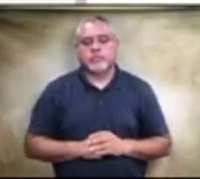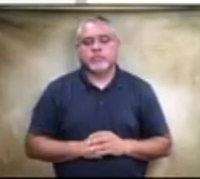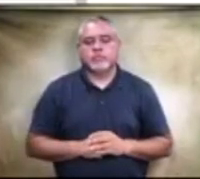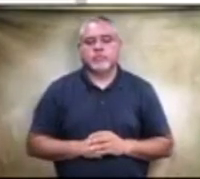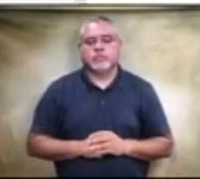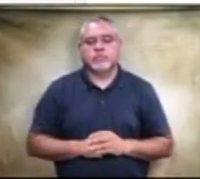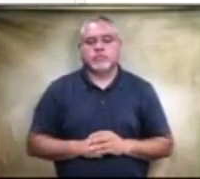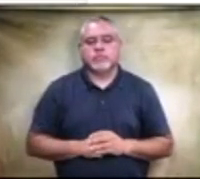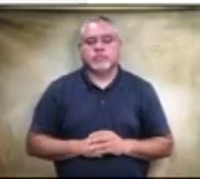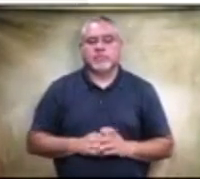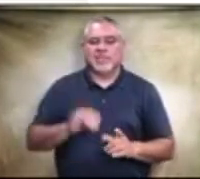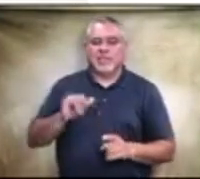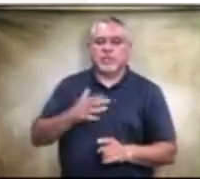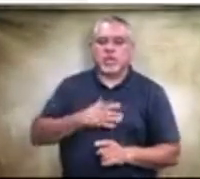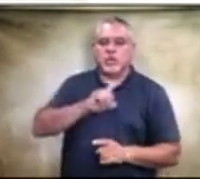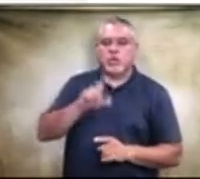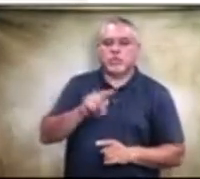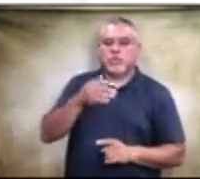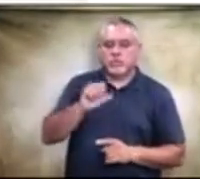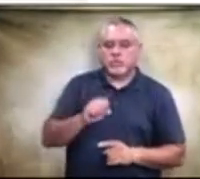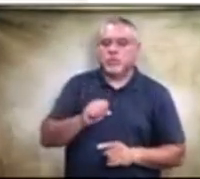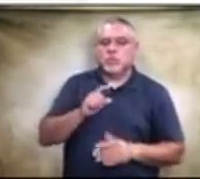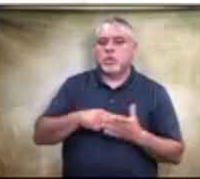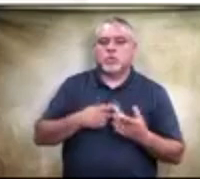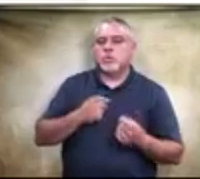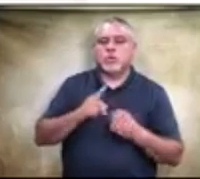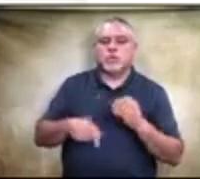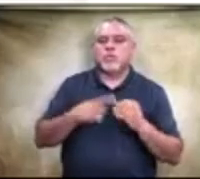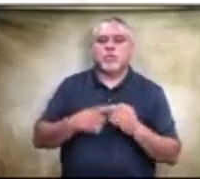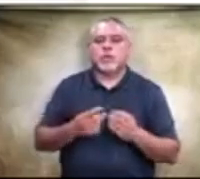that was my question was what we were doing about the drop zone so